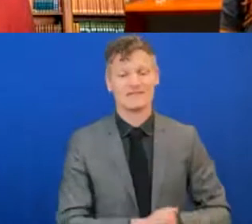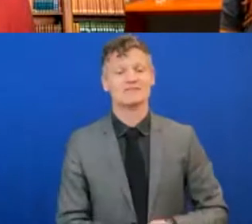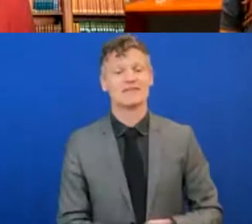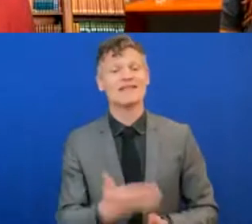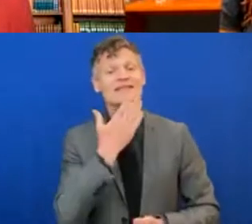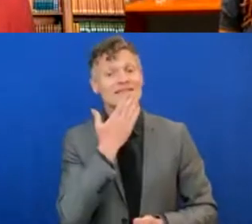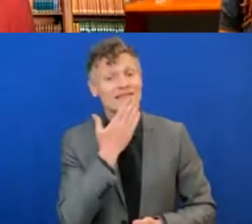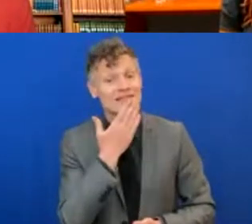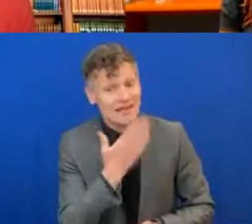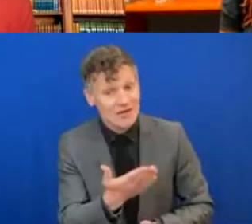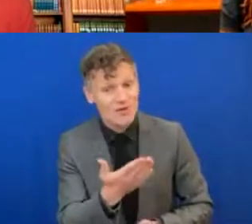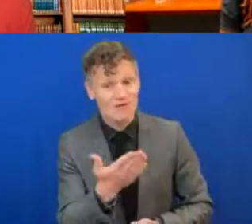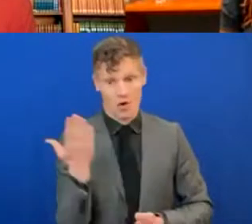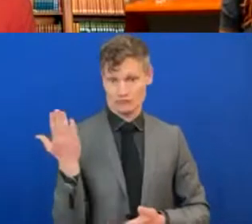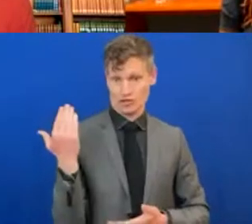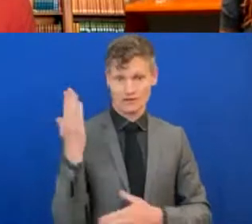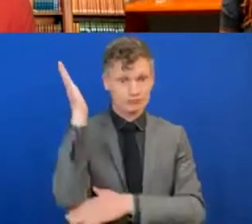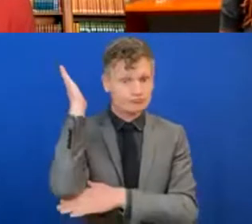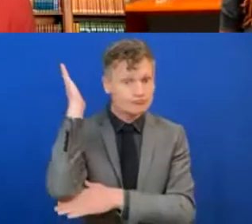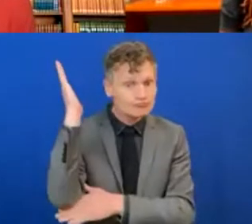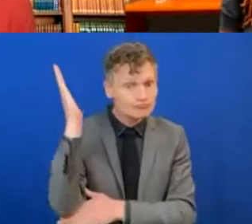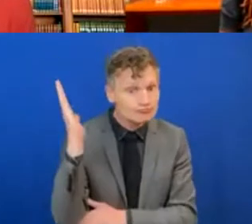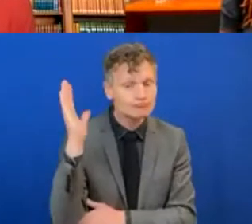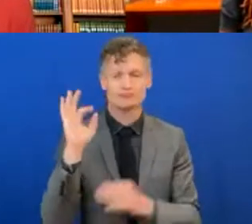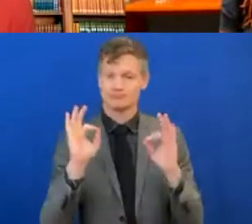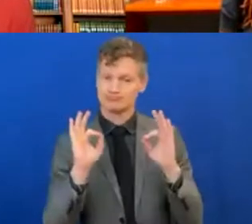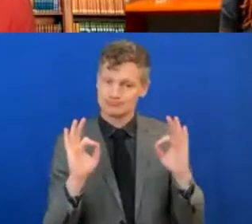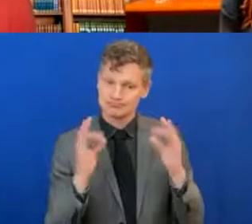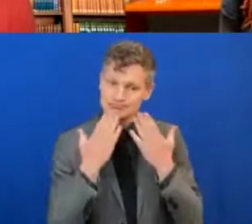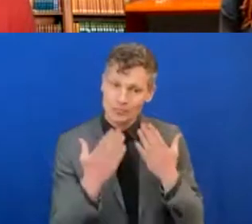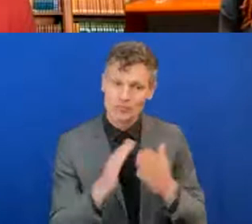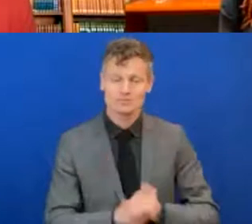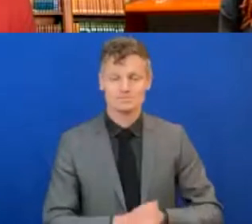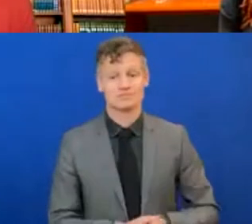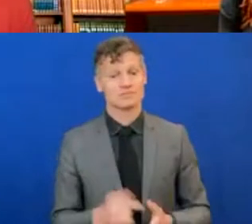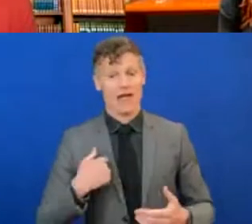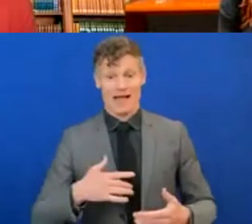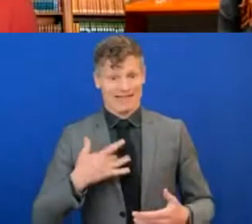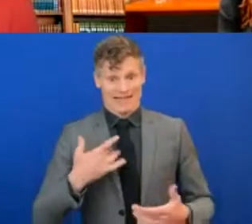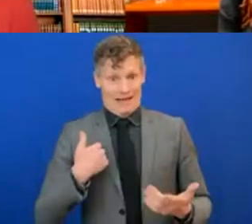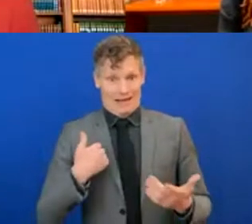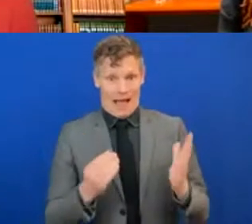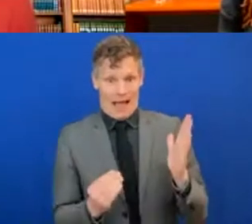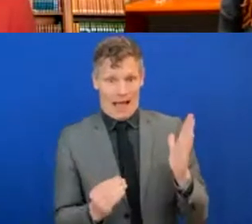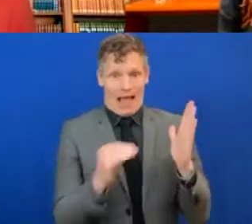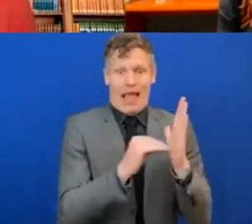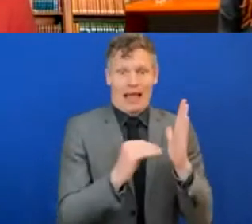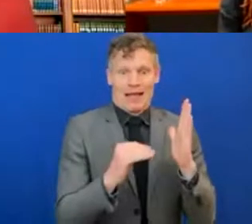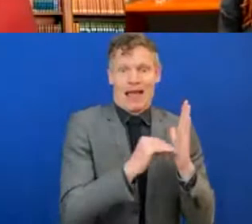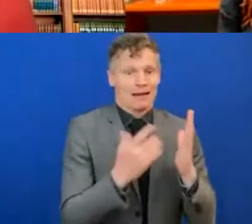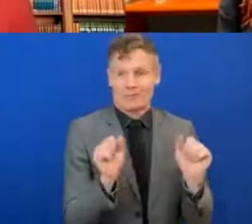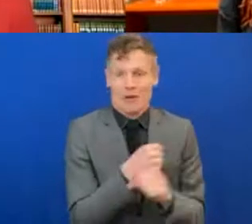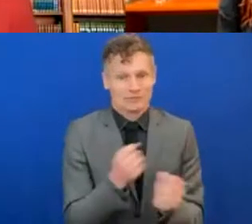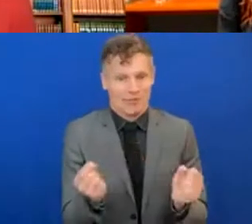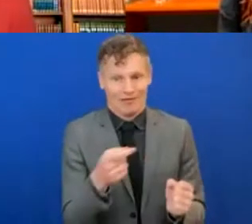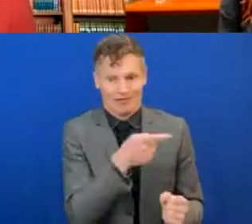speakers who have just spoken. I feel like I have nothing to say because everybody has made